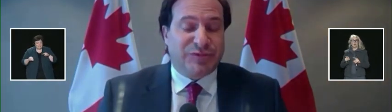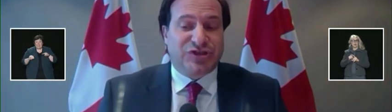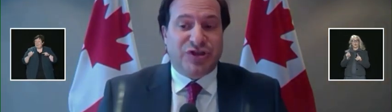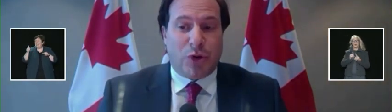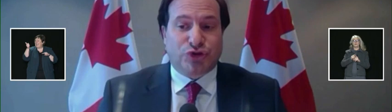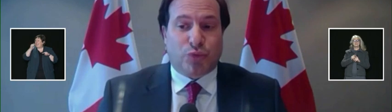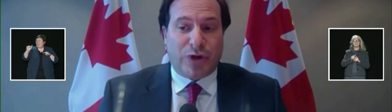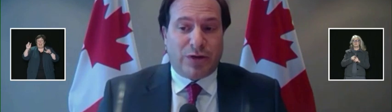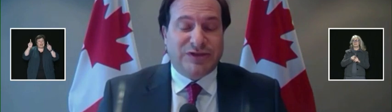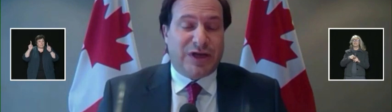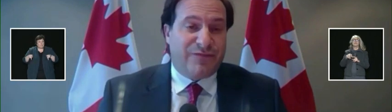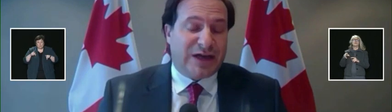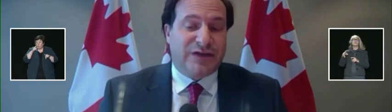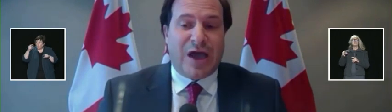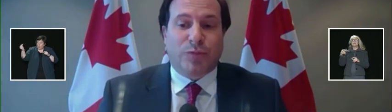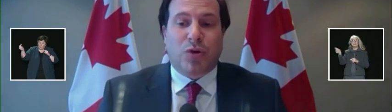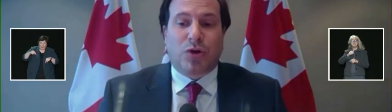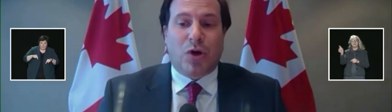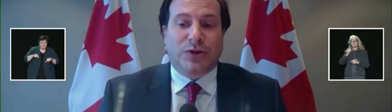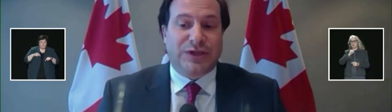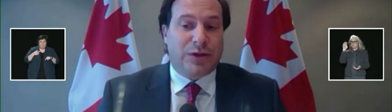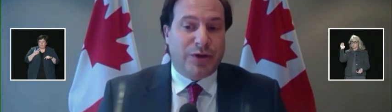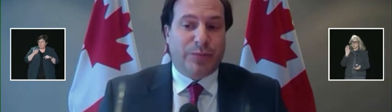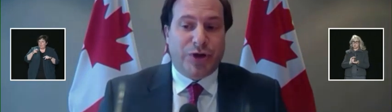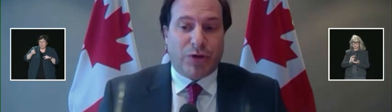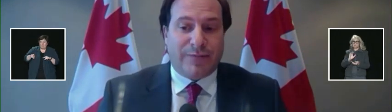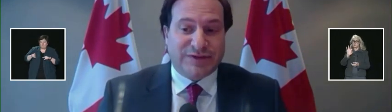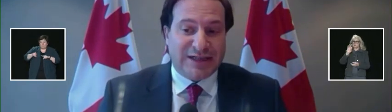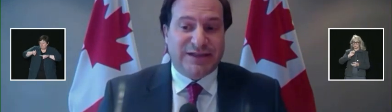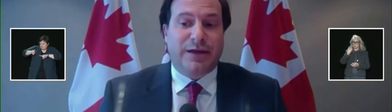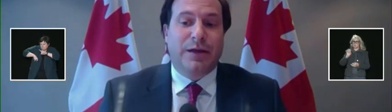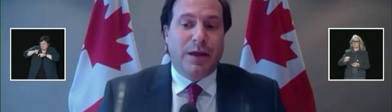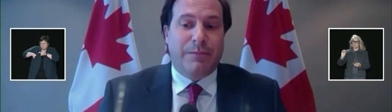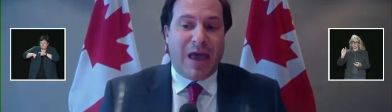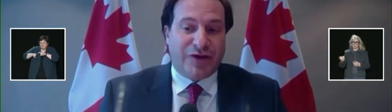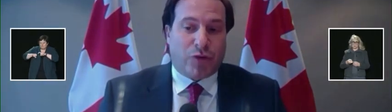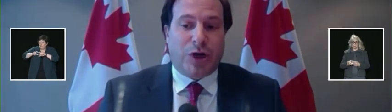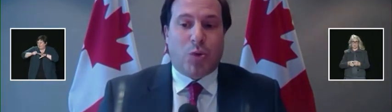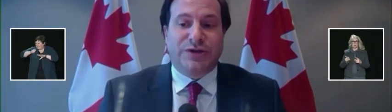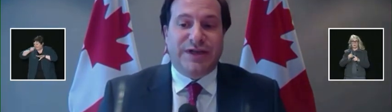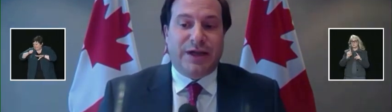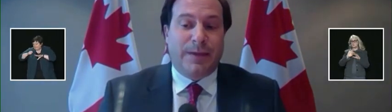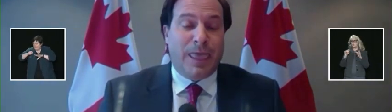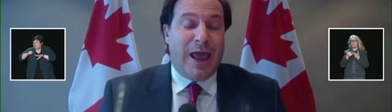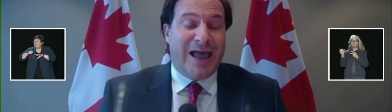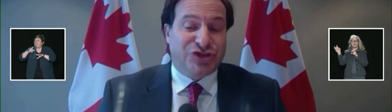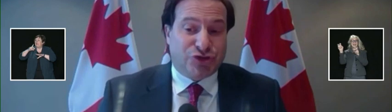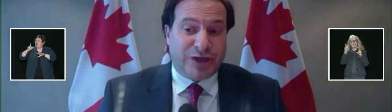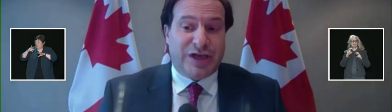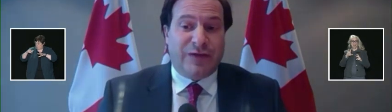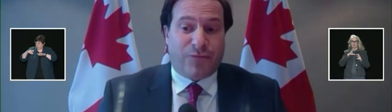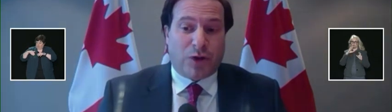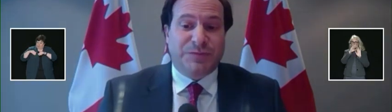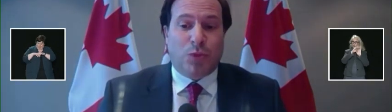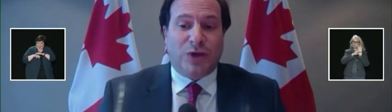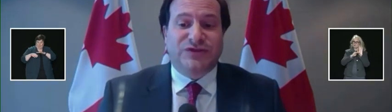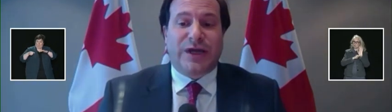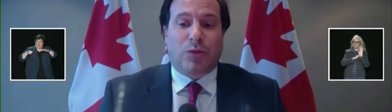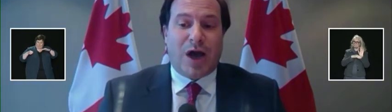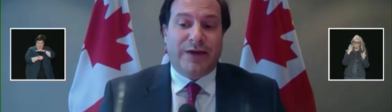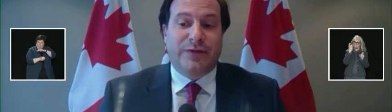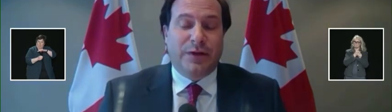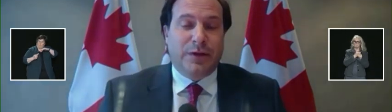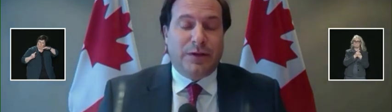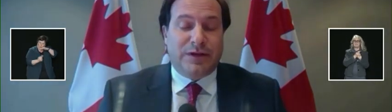is subject to the most rigorous and effective health protocols, including pre-arrival testing, mandatory quarantining, and strict enforcement